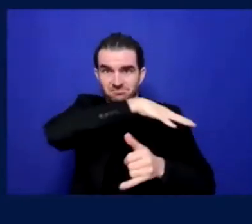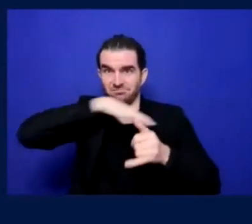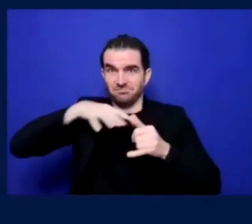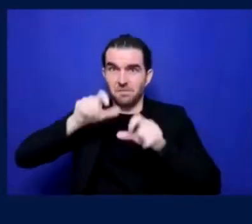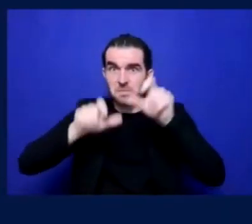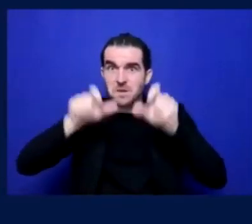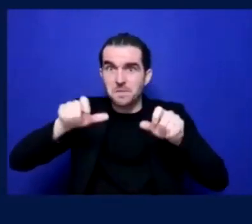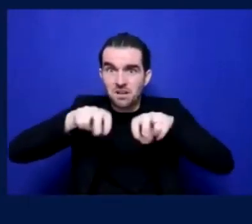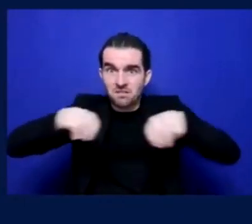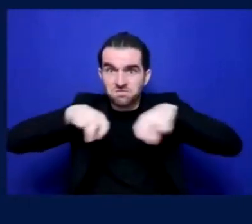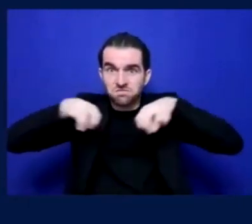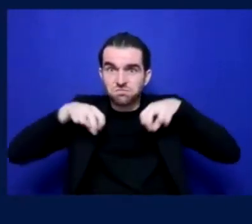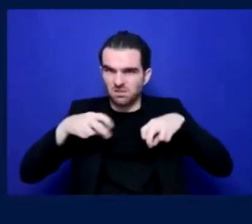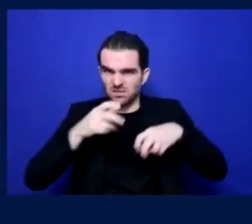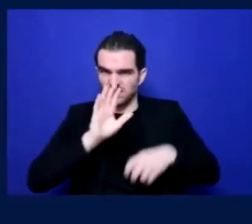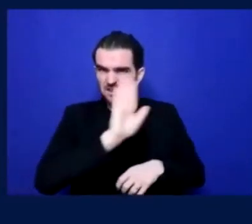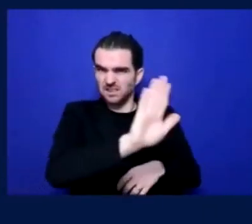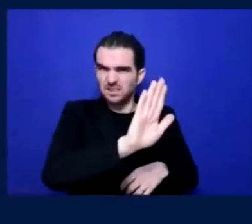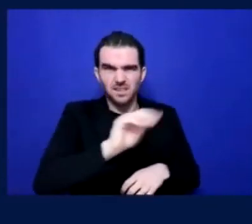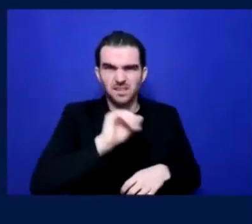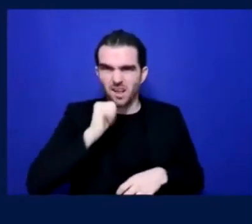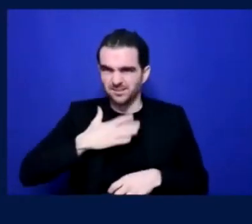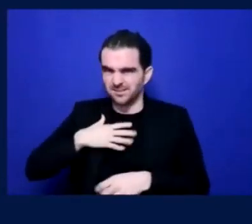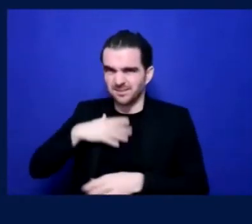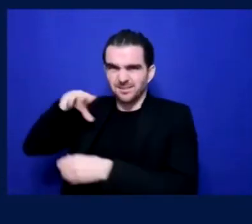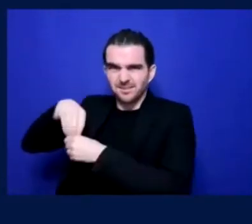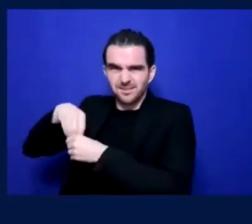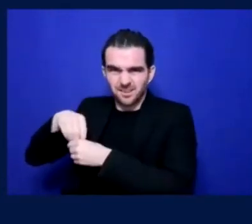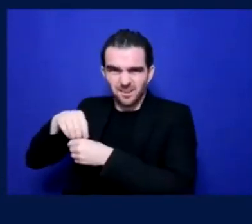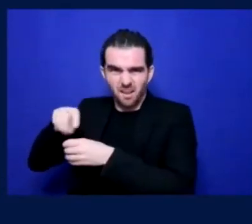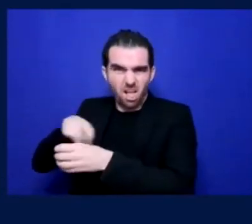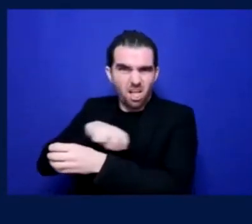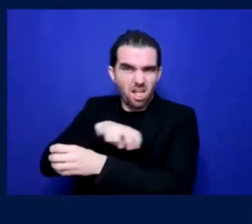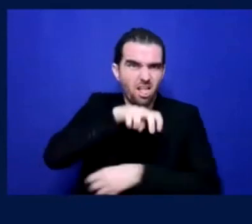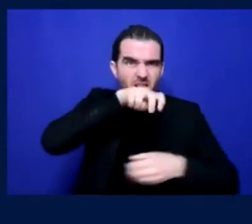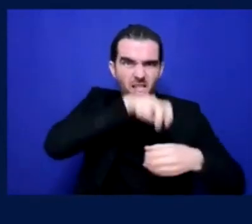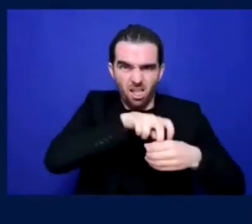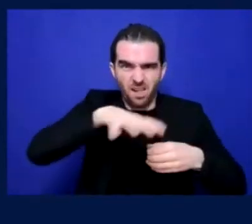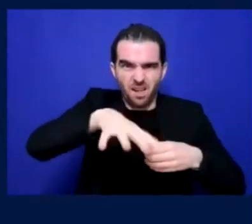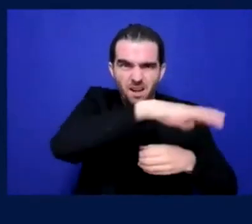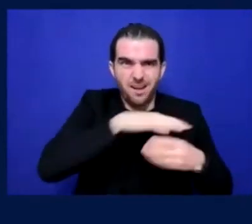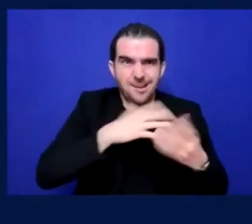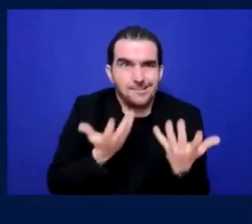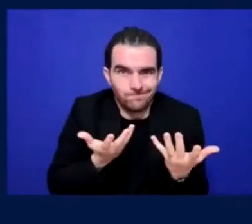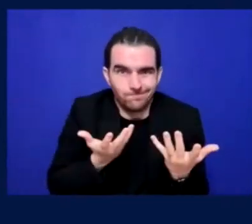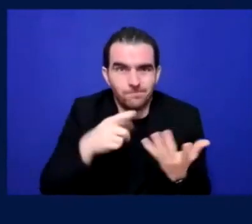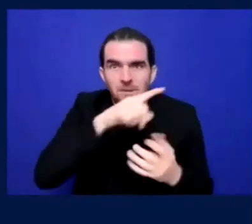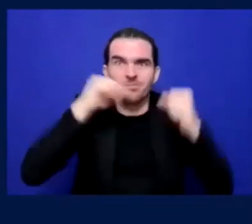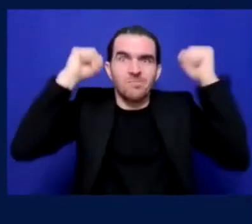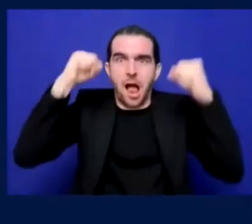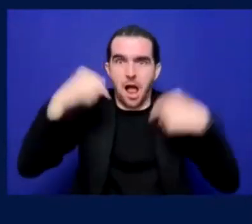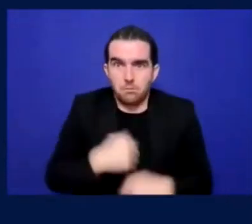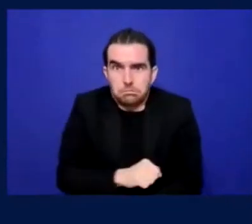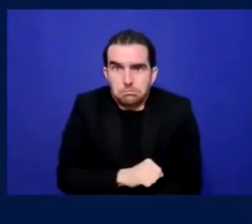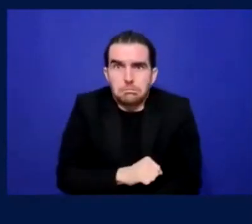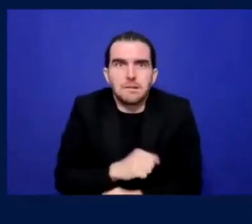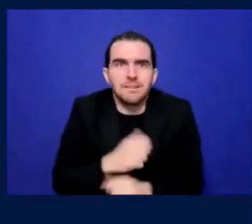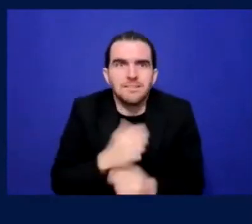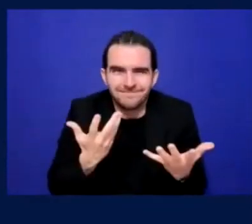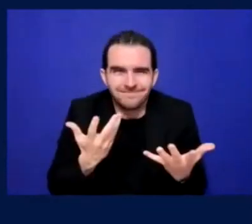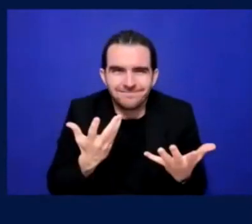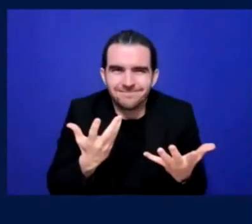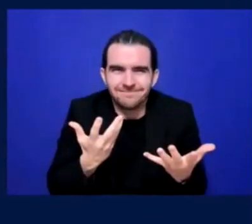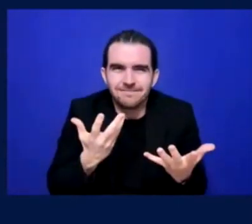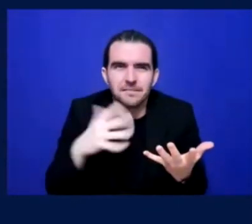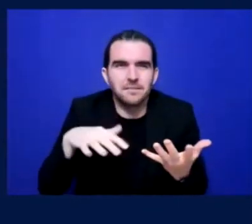team will do their best. So it turned away. scored one, two, and then three goals and we won three, two, and then the situation